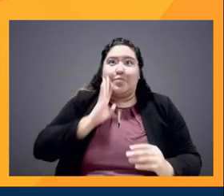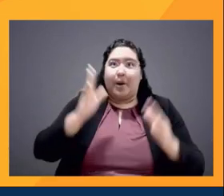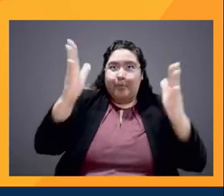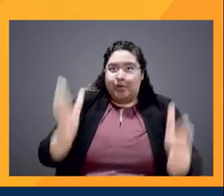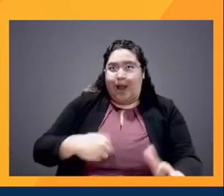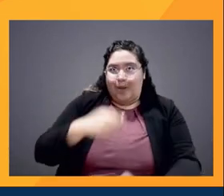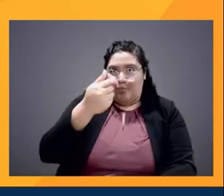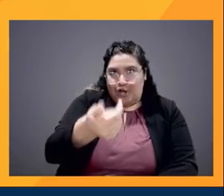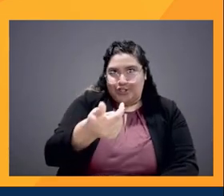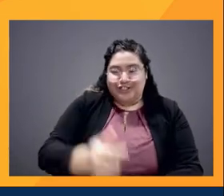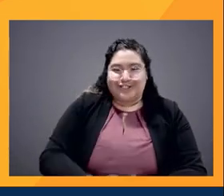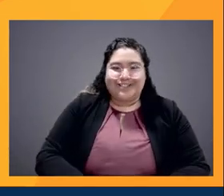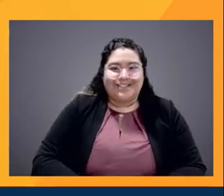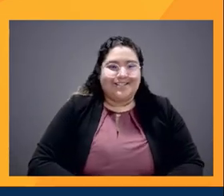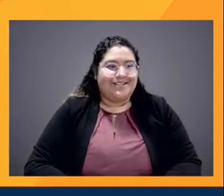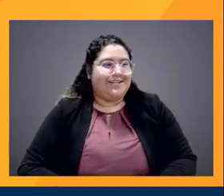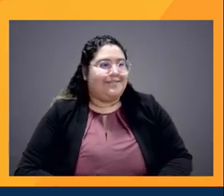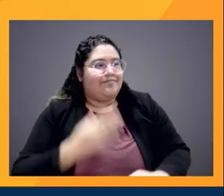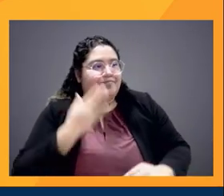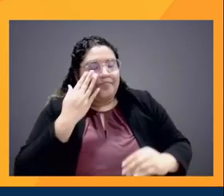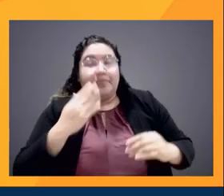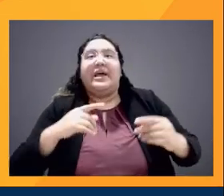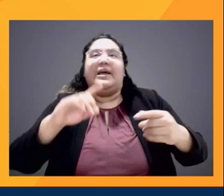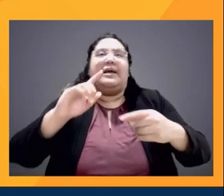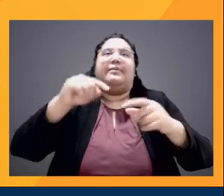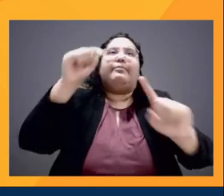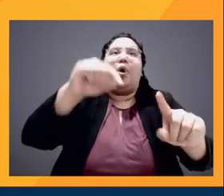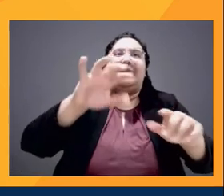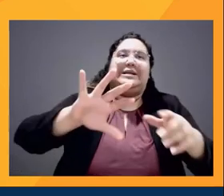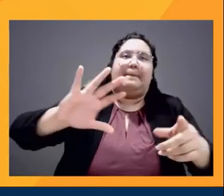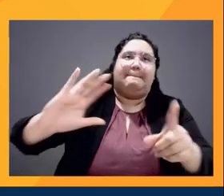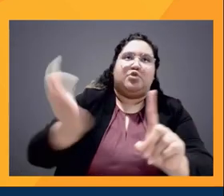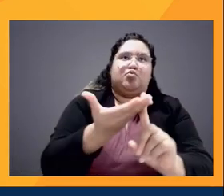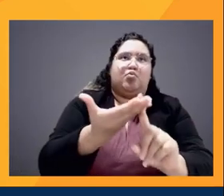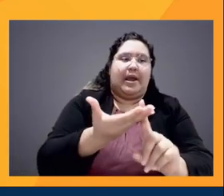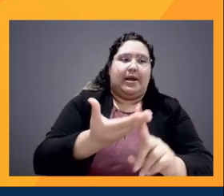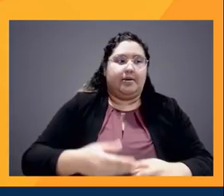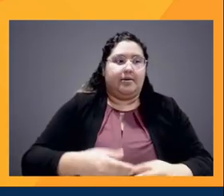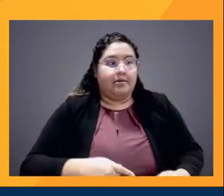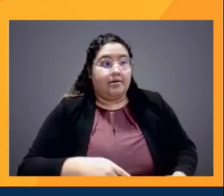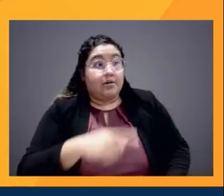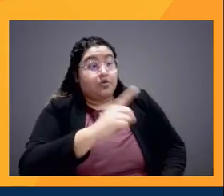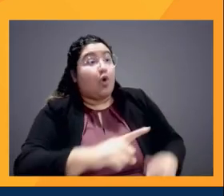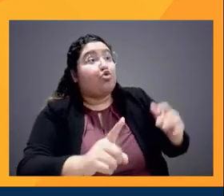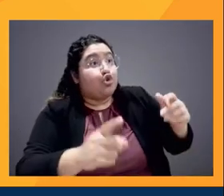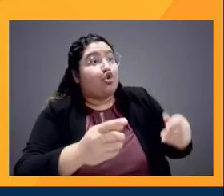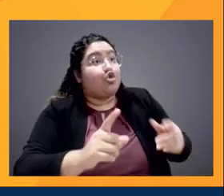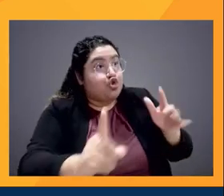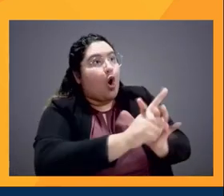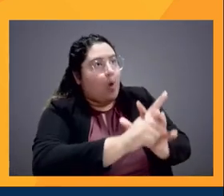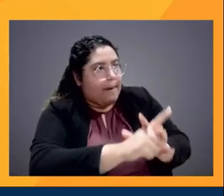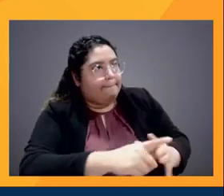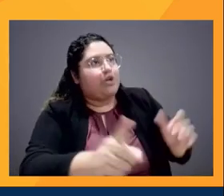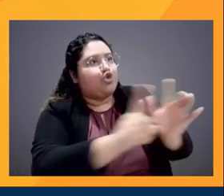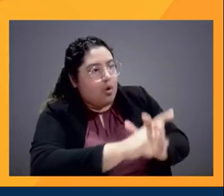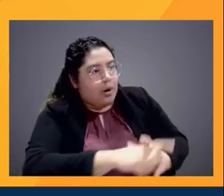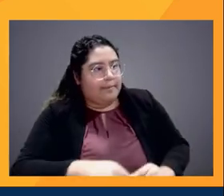It's all about people that are listening. Show up. Yes. Yeah. It's all about the framing.